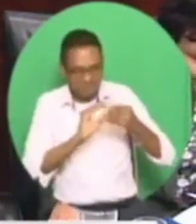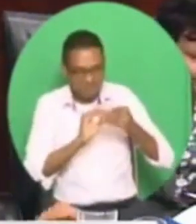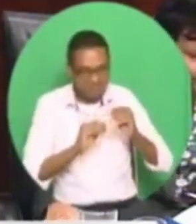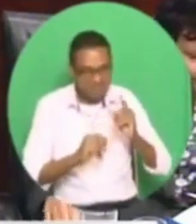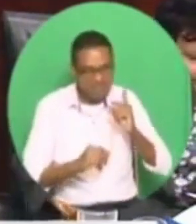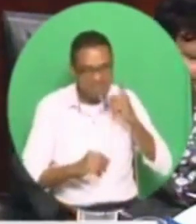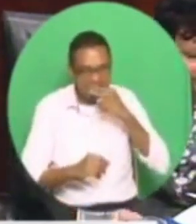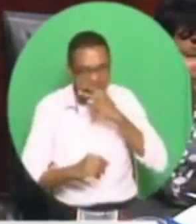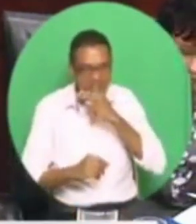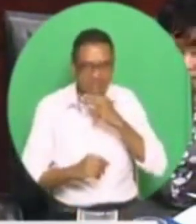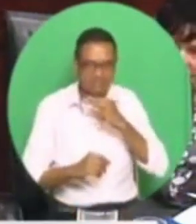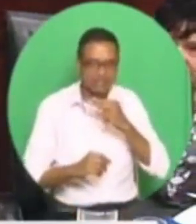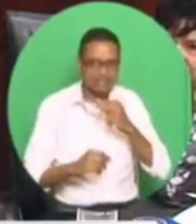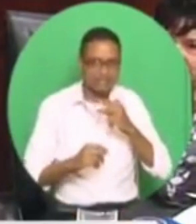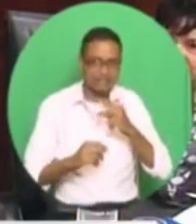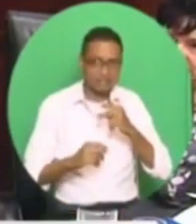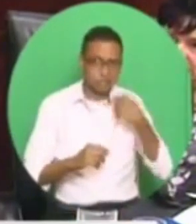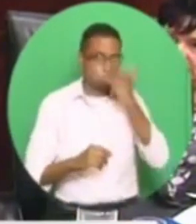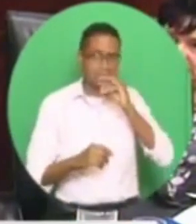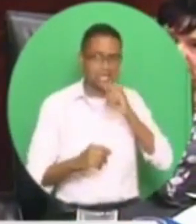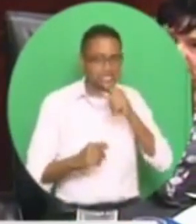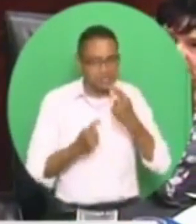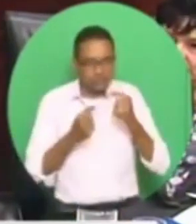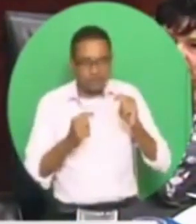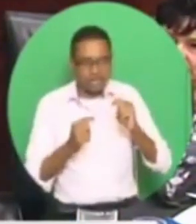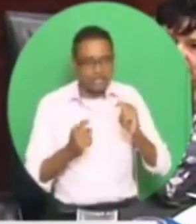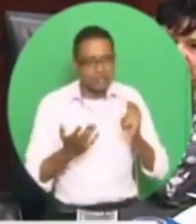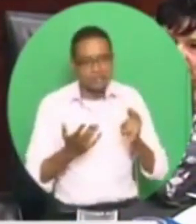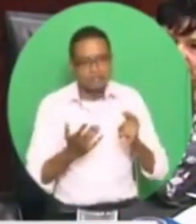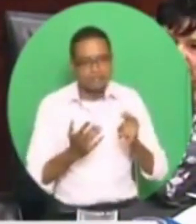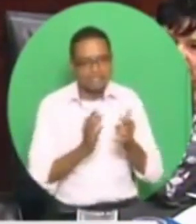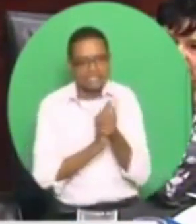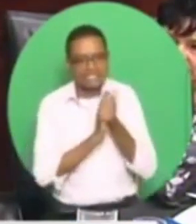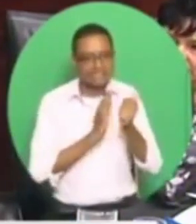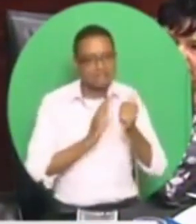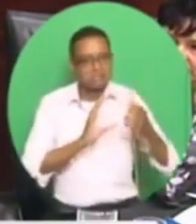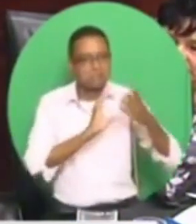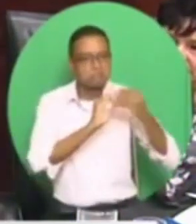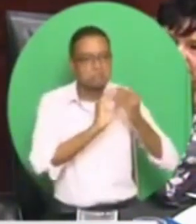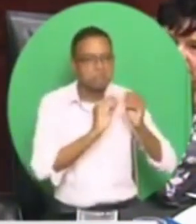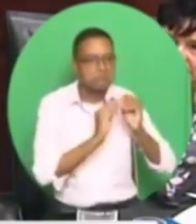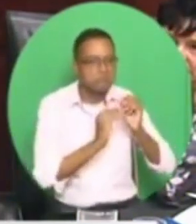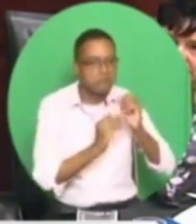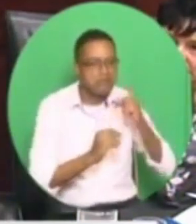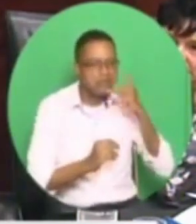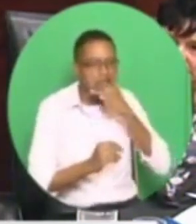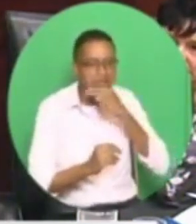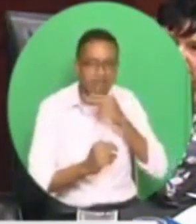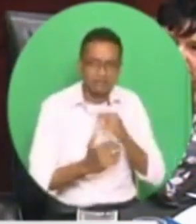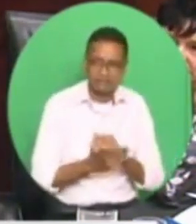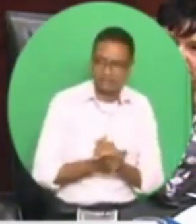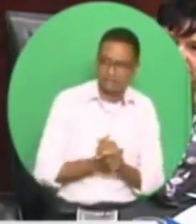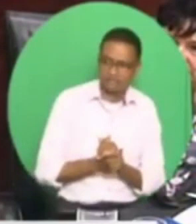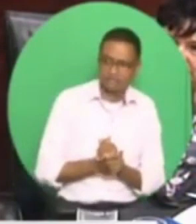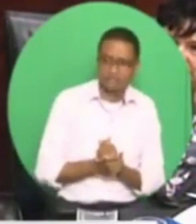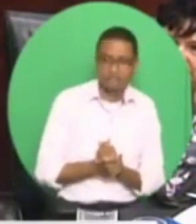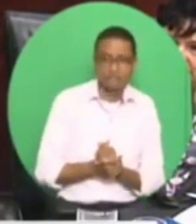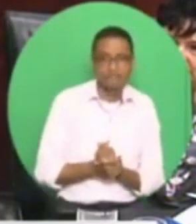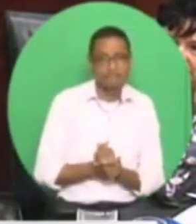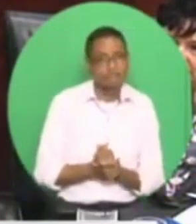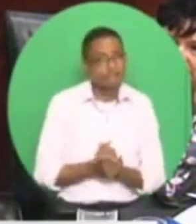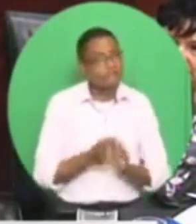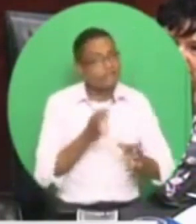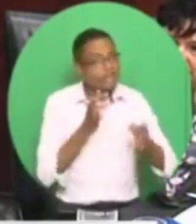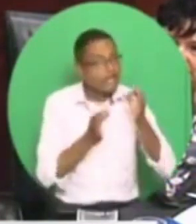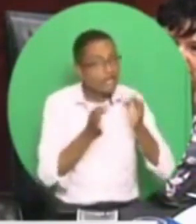conclude. Madam Speaker, if ever a depressed country needed inspiration, it is now. If ever a